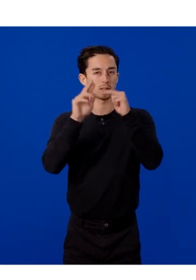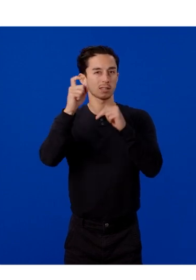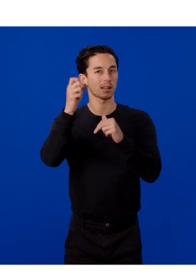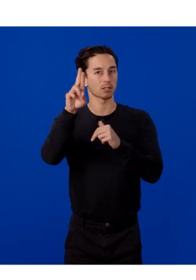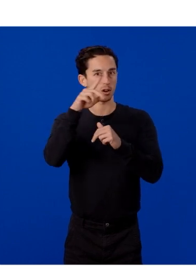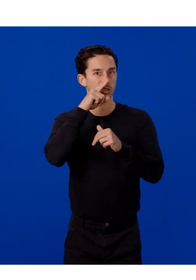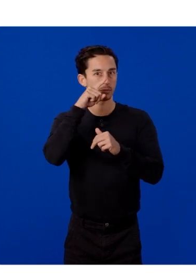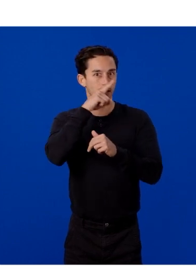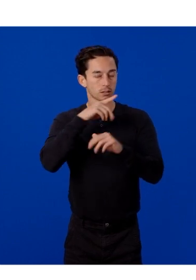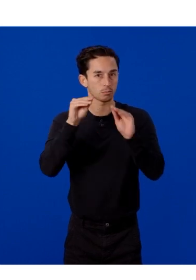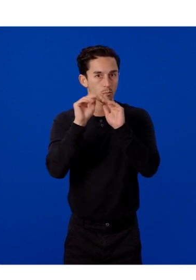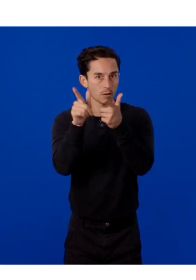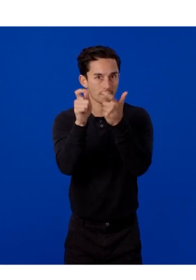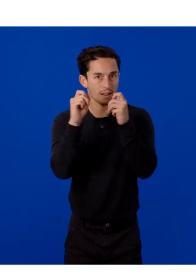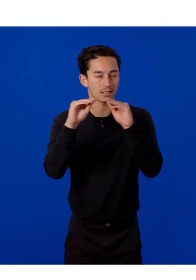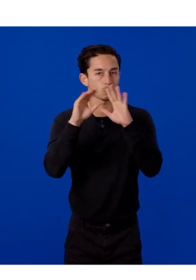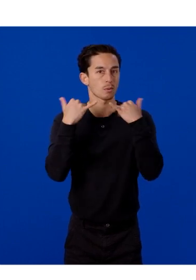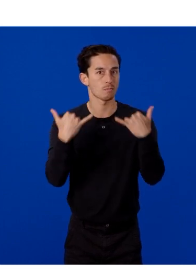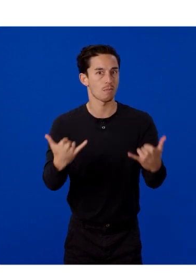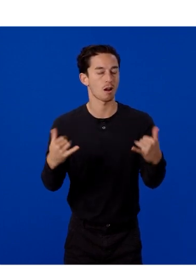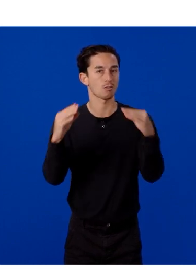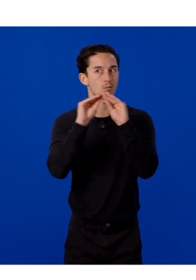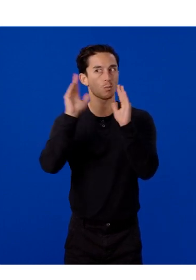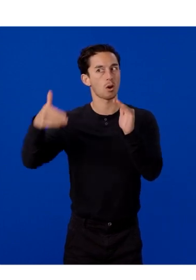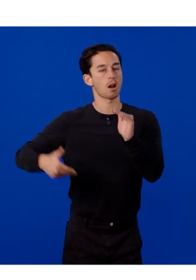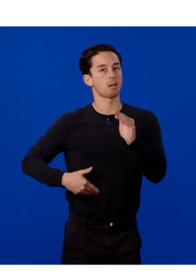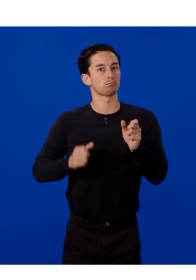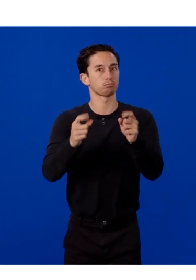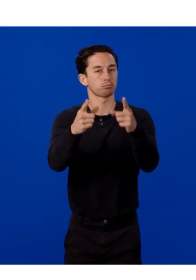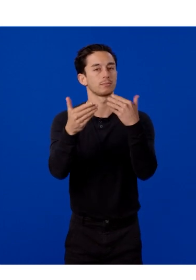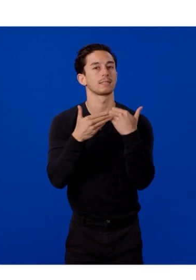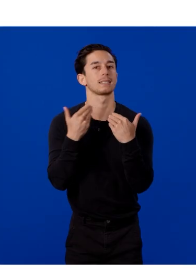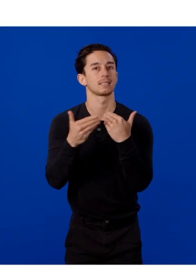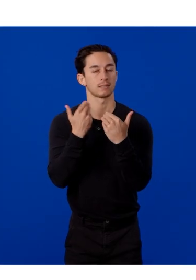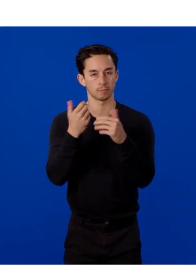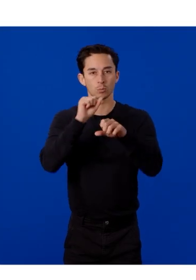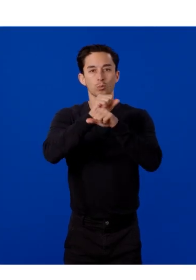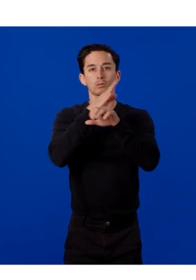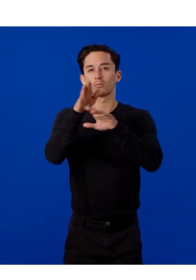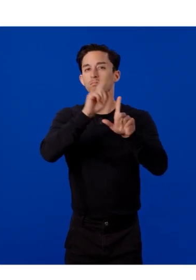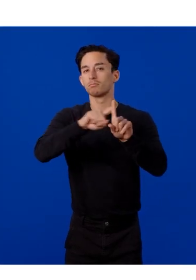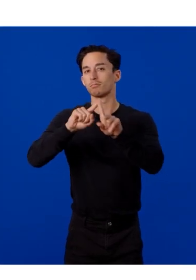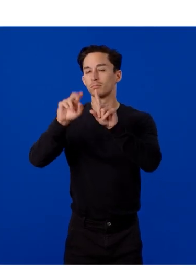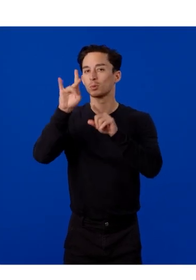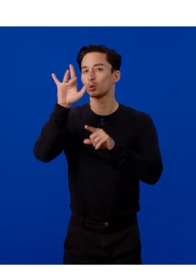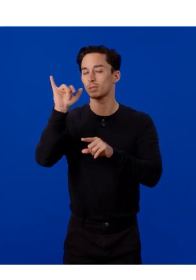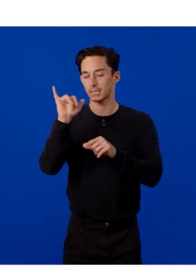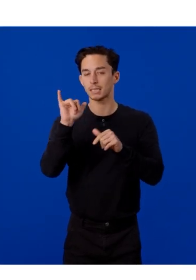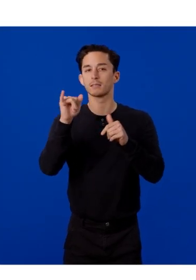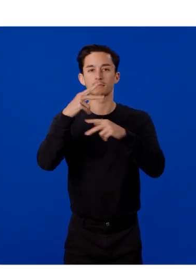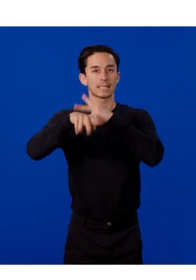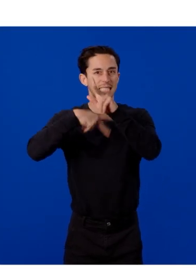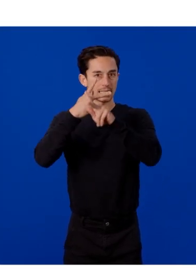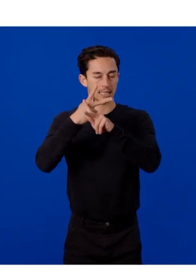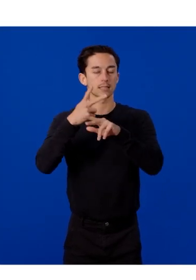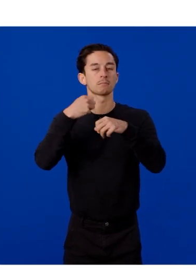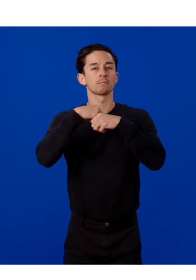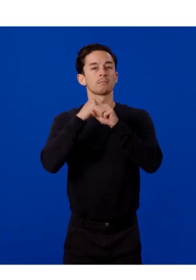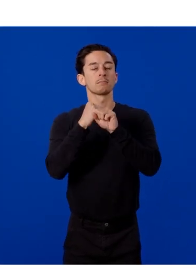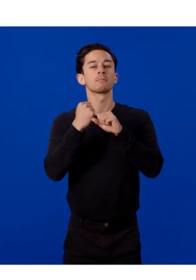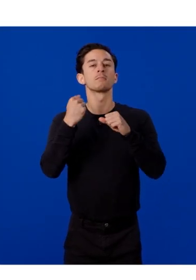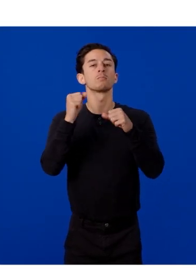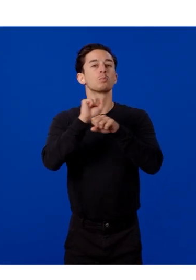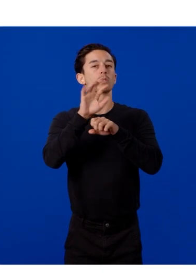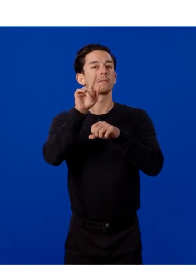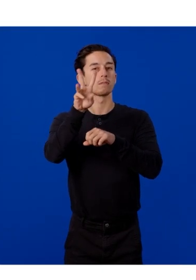It is fast, modern, and intuitive. It works across all your Unity instances, making workflows smoother from the